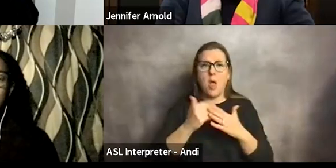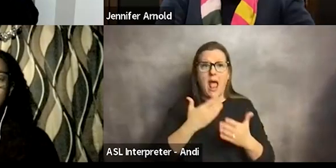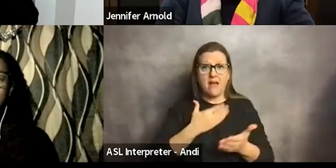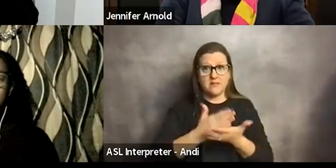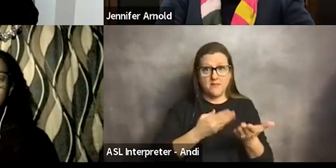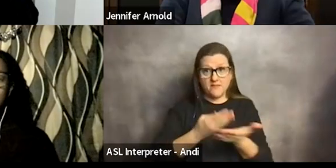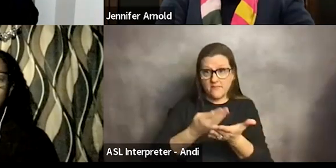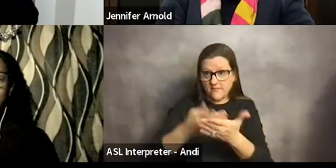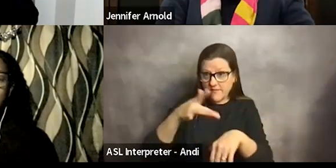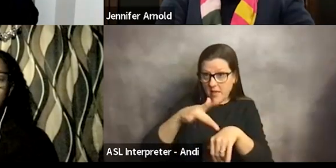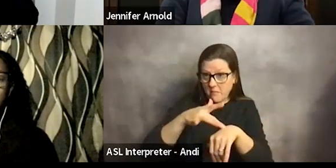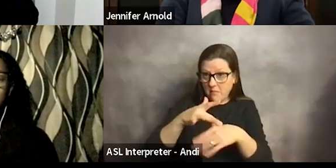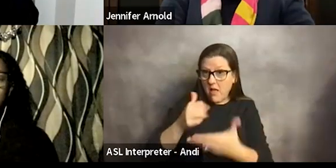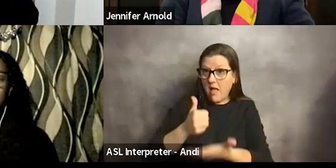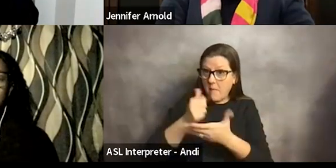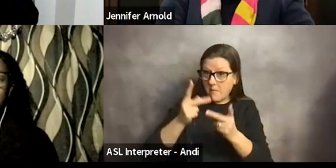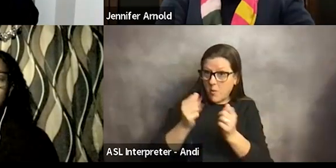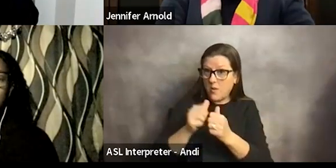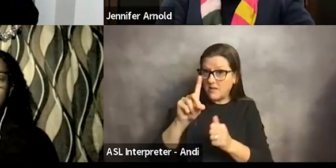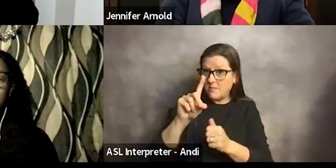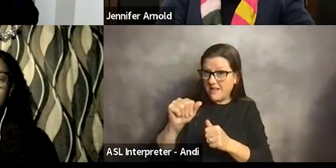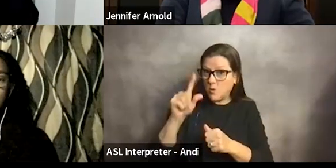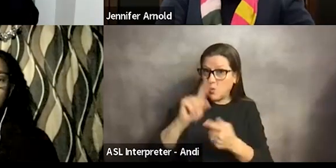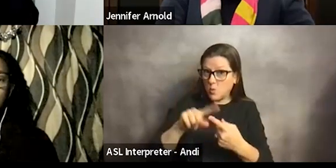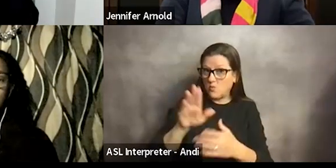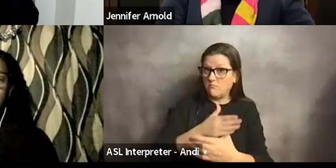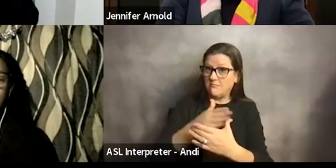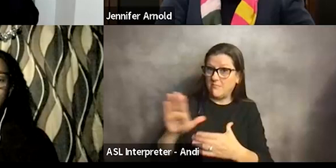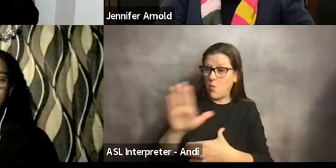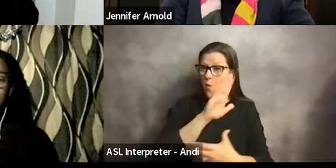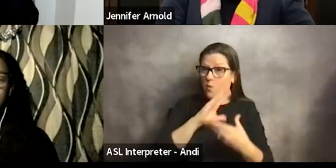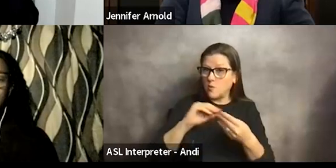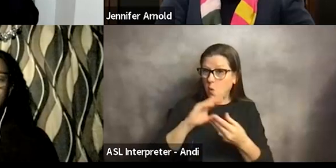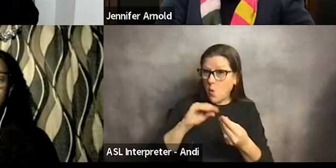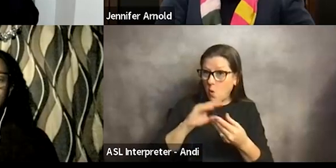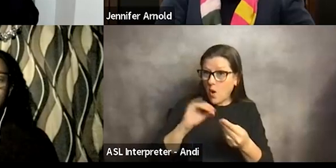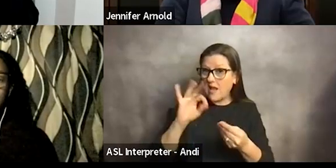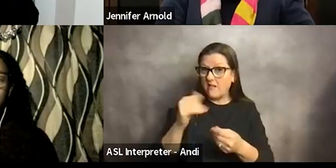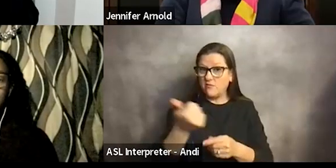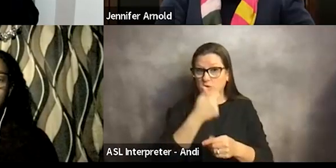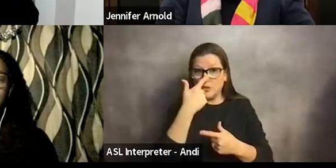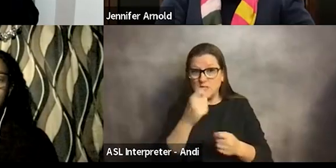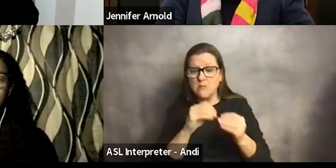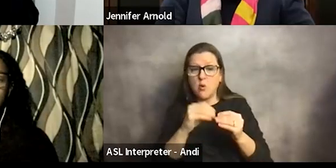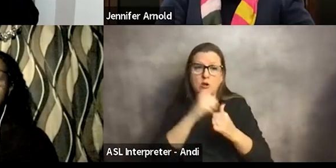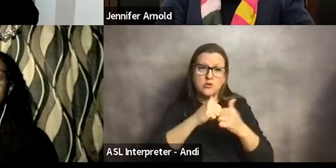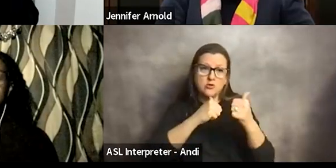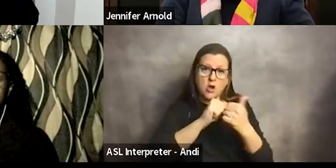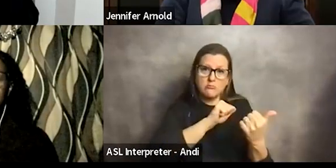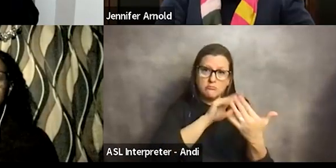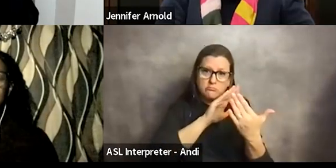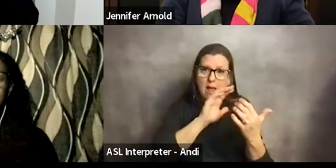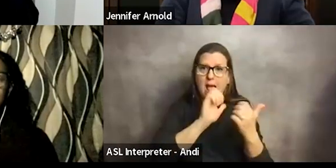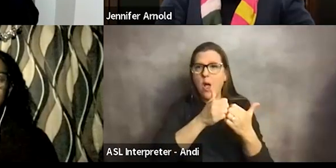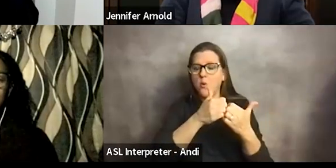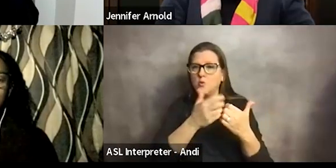help people with disabilities tell their stories. So if you would like a little bit more structured mechanism for crafting your